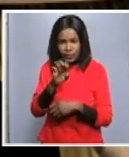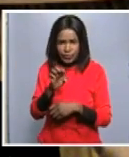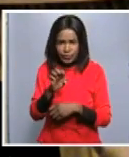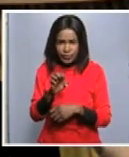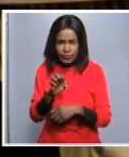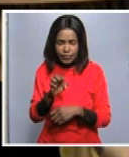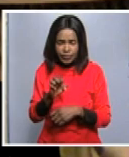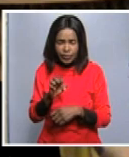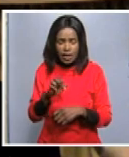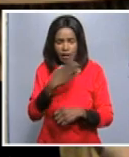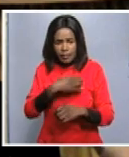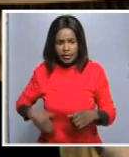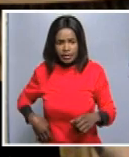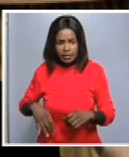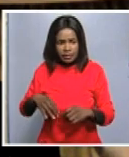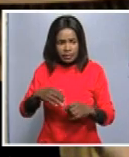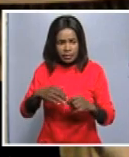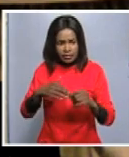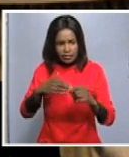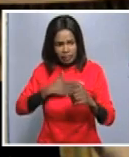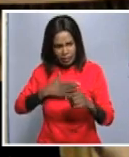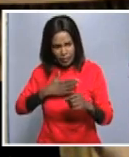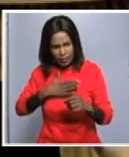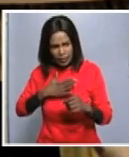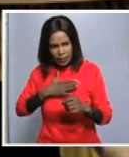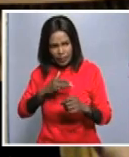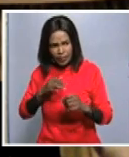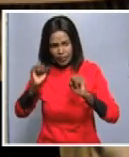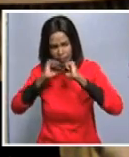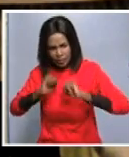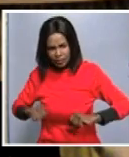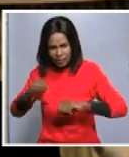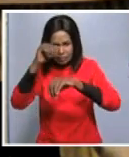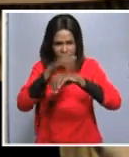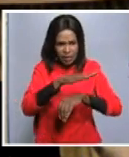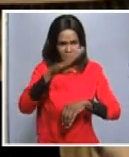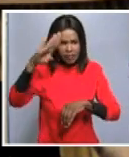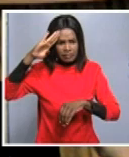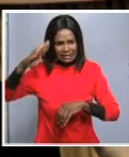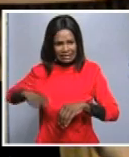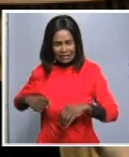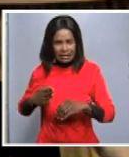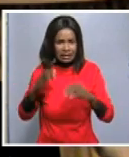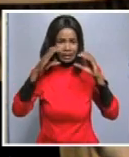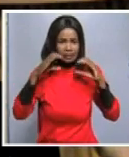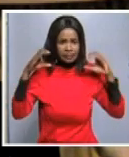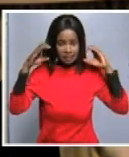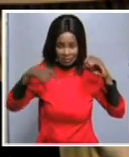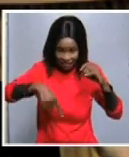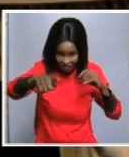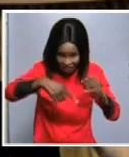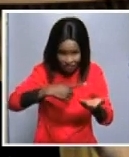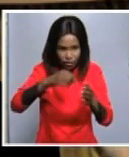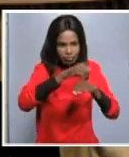deployment of the sadek standby force to mozambique and that this should happen in this week